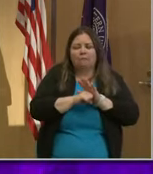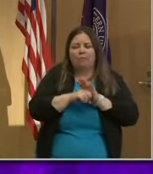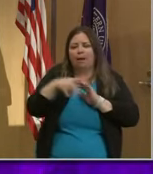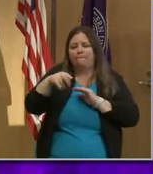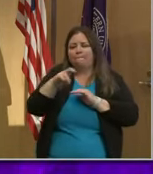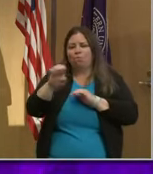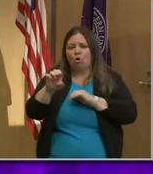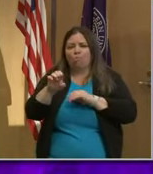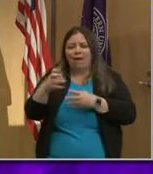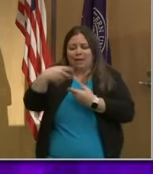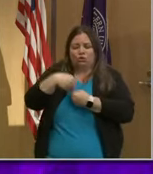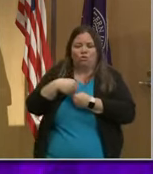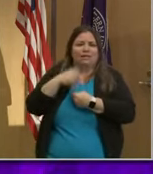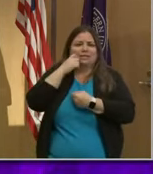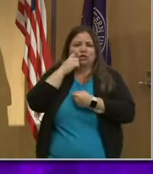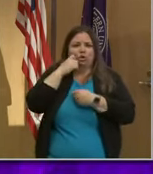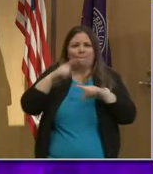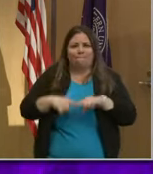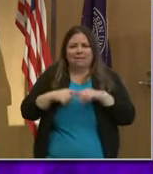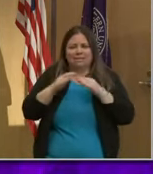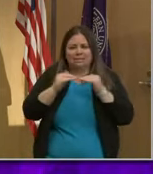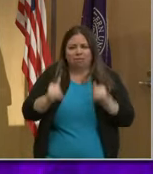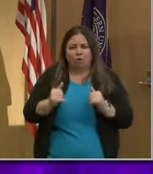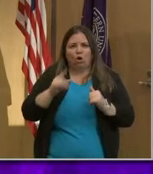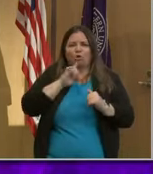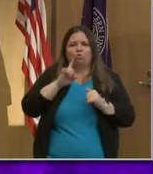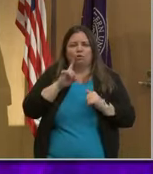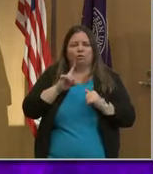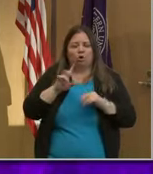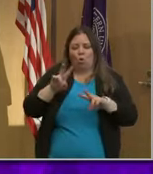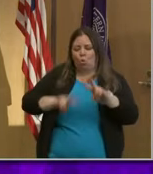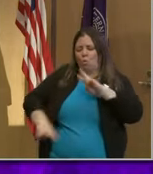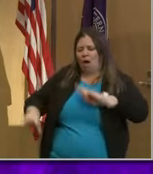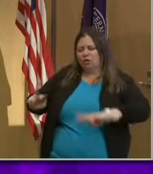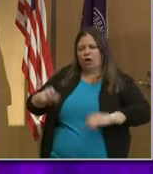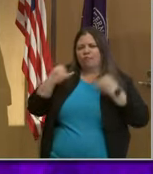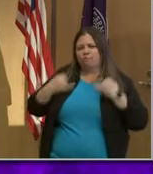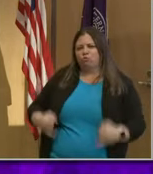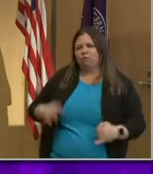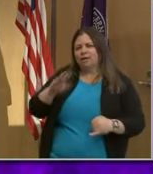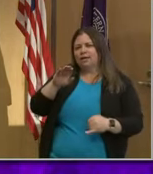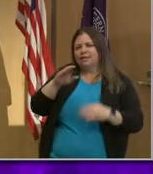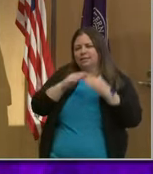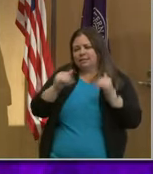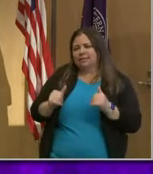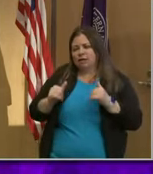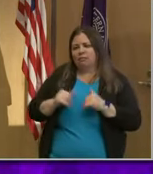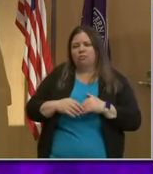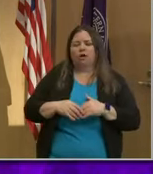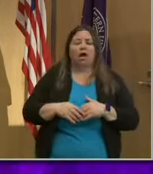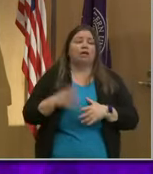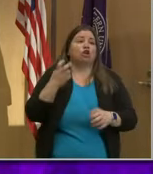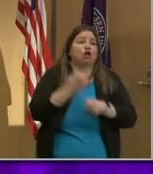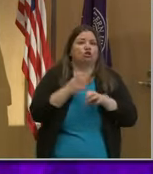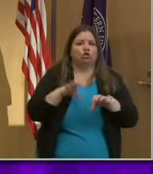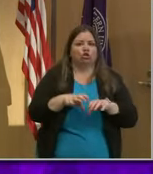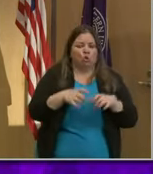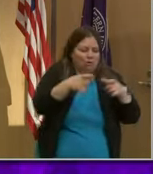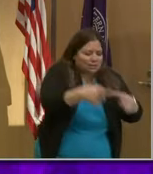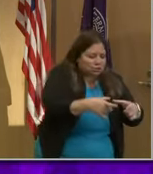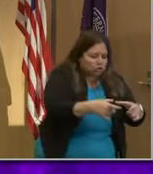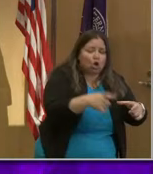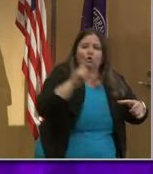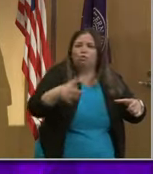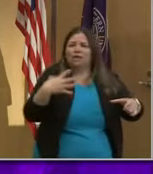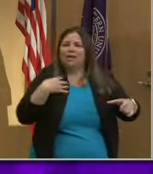tissue-based systems so that we can really watch the immune system at work. That's something that's difficult to do in a petri dish because you need